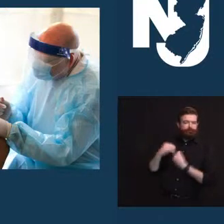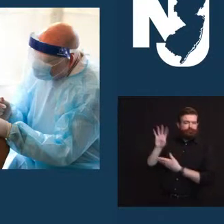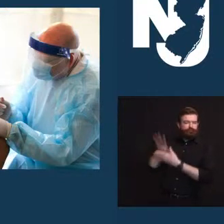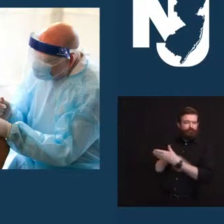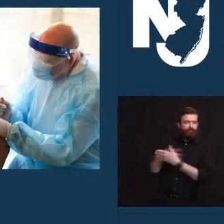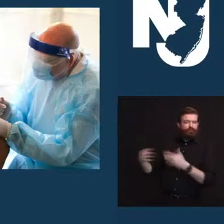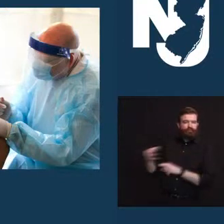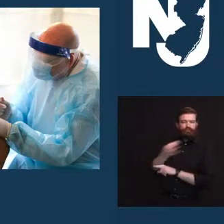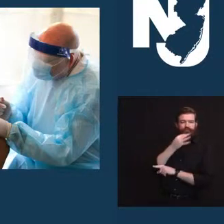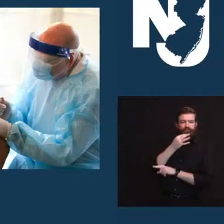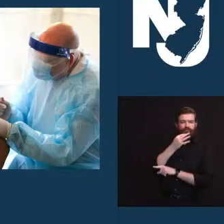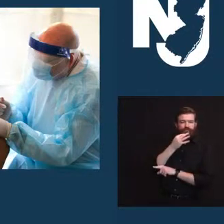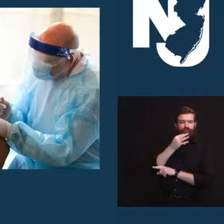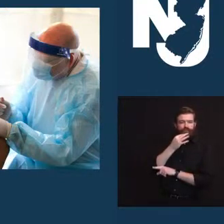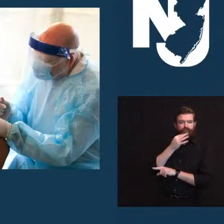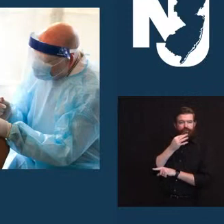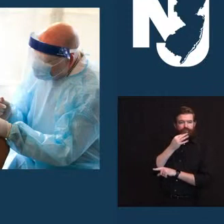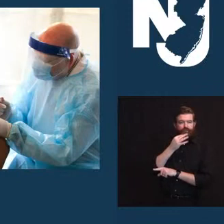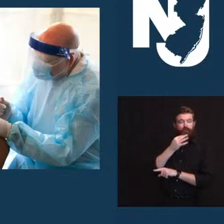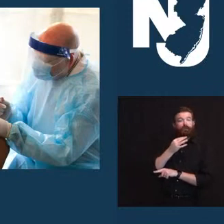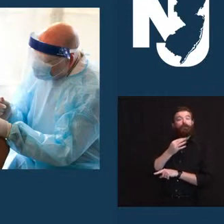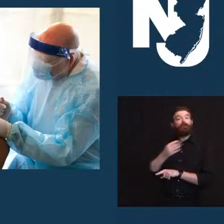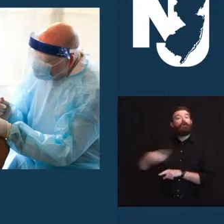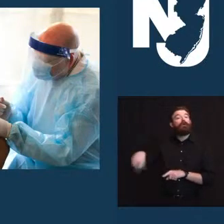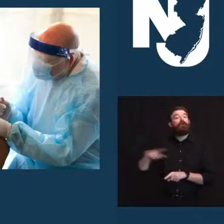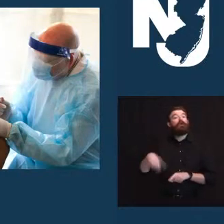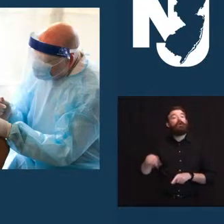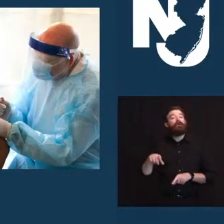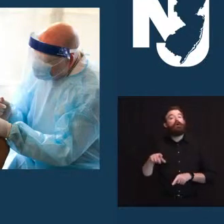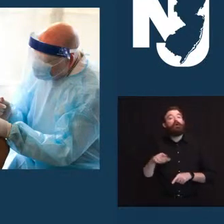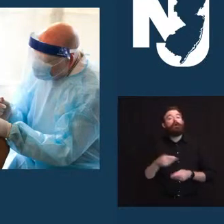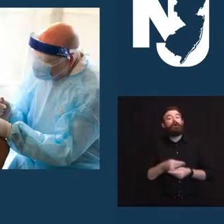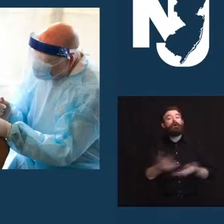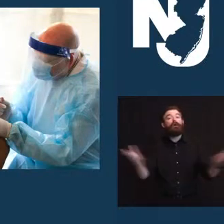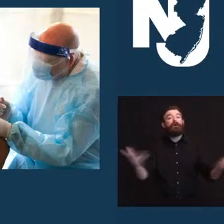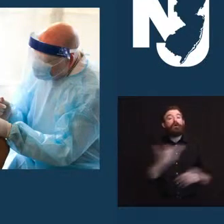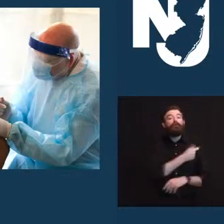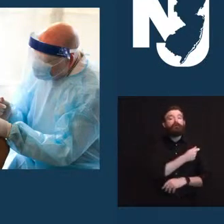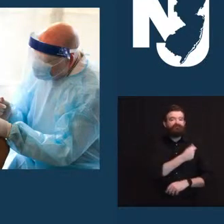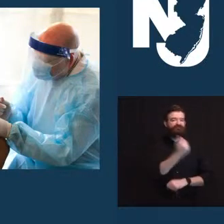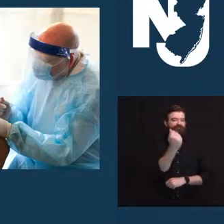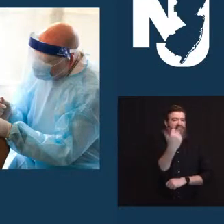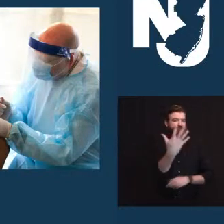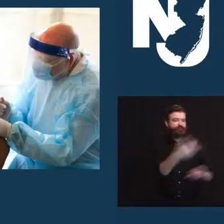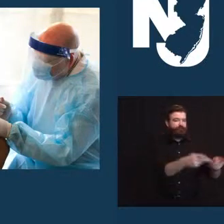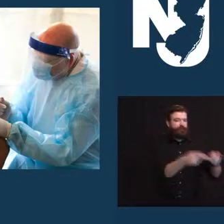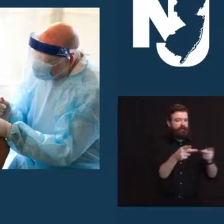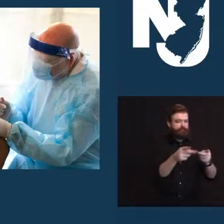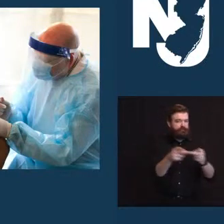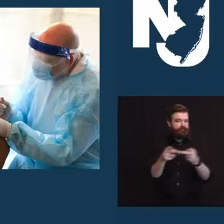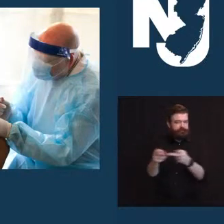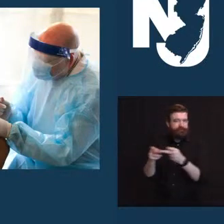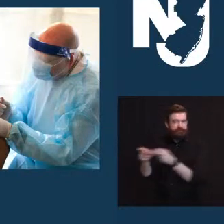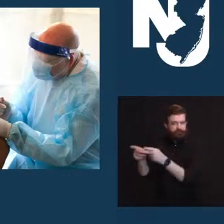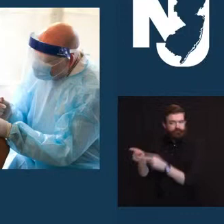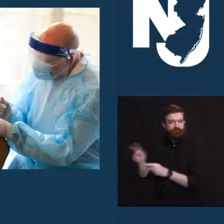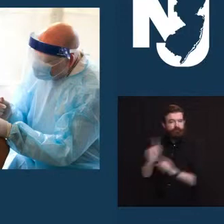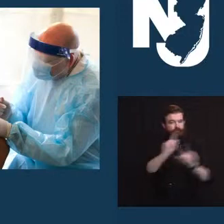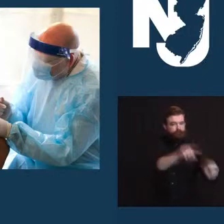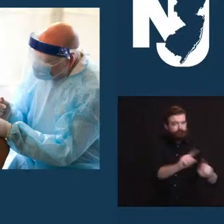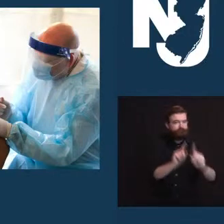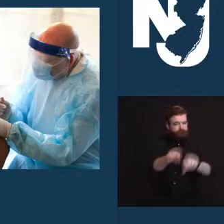for 15 site visits and more than 4,100 vaccinations. And we'll keep you updated on the progress as this program